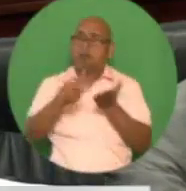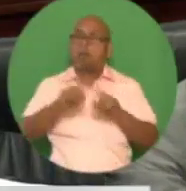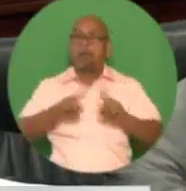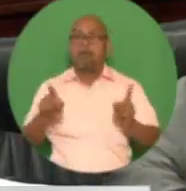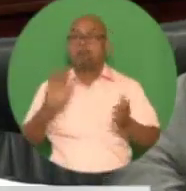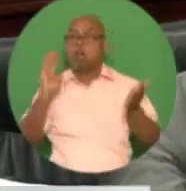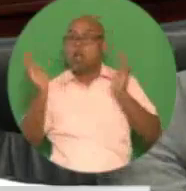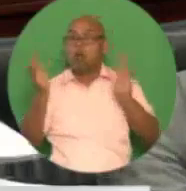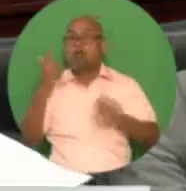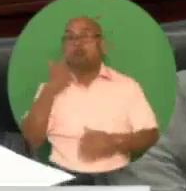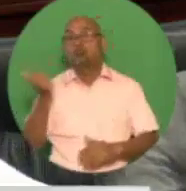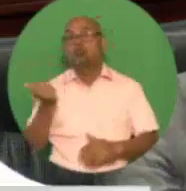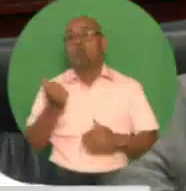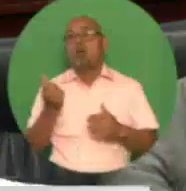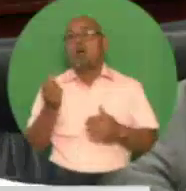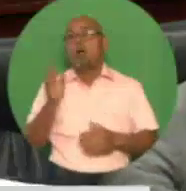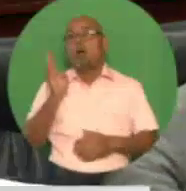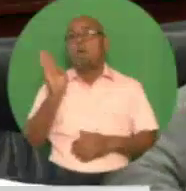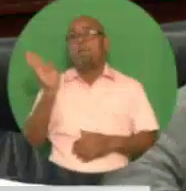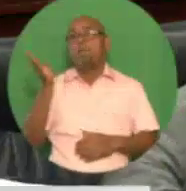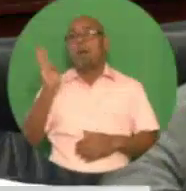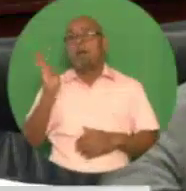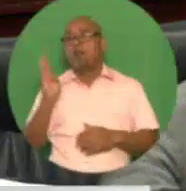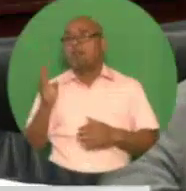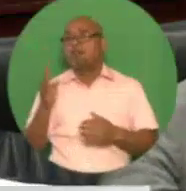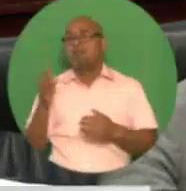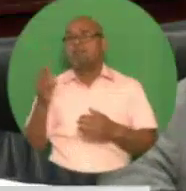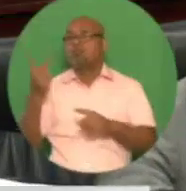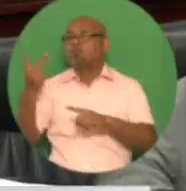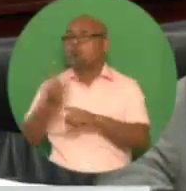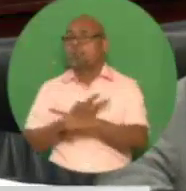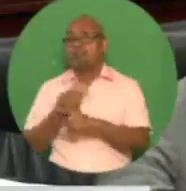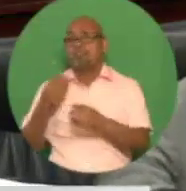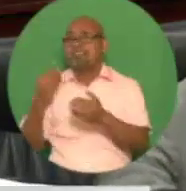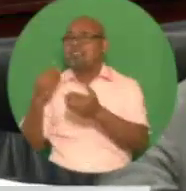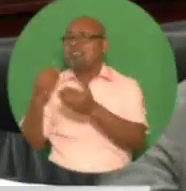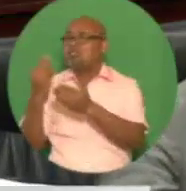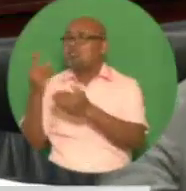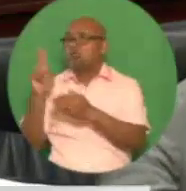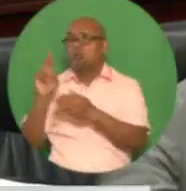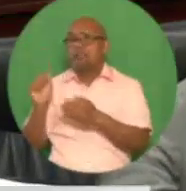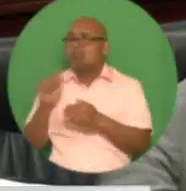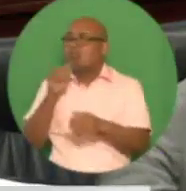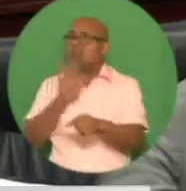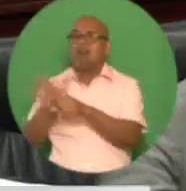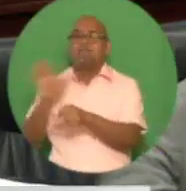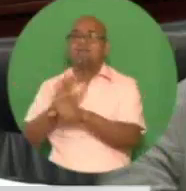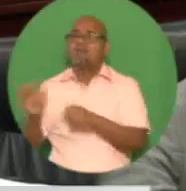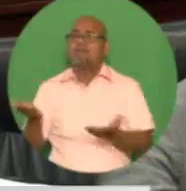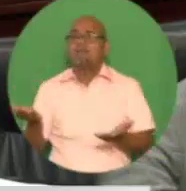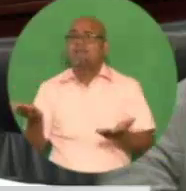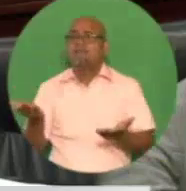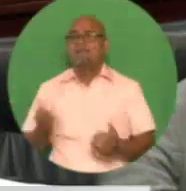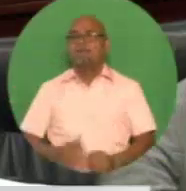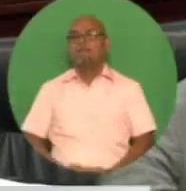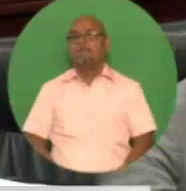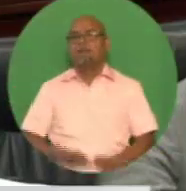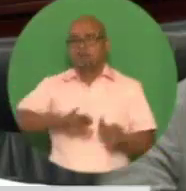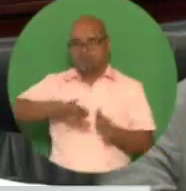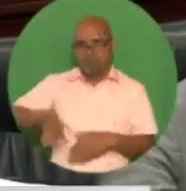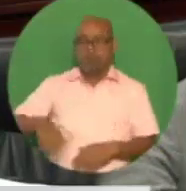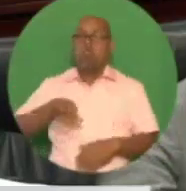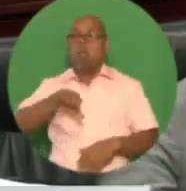has less than two months of import cover. I turn now to the National Investment Fund. Madam Speaker,